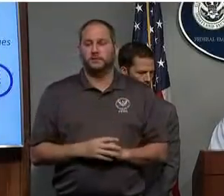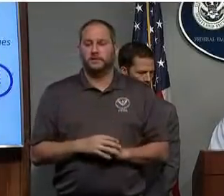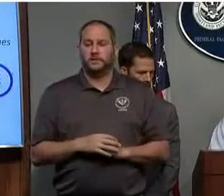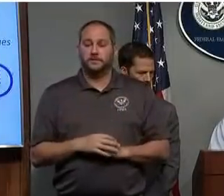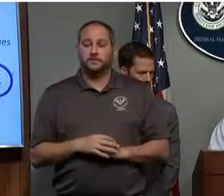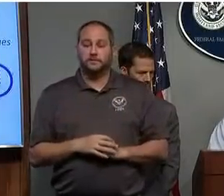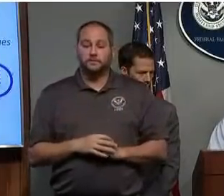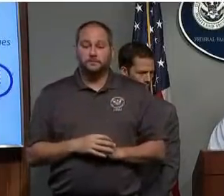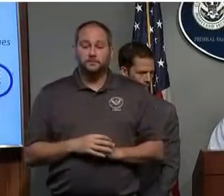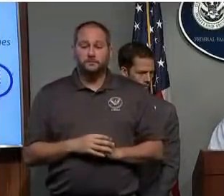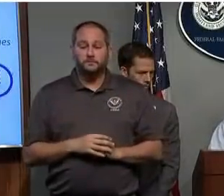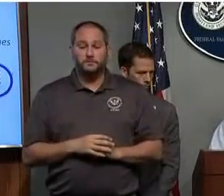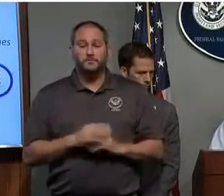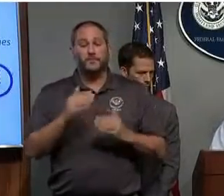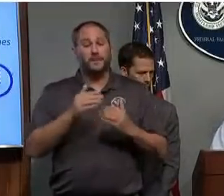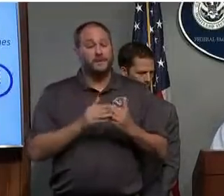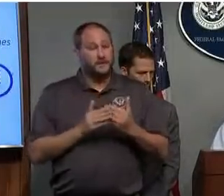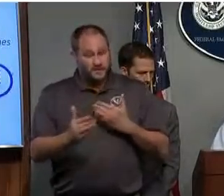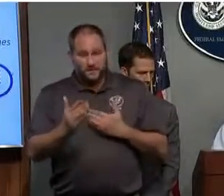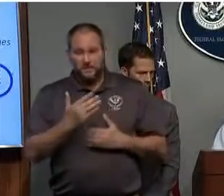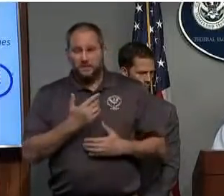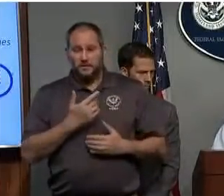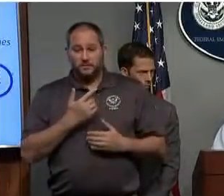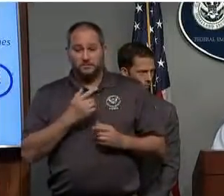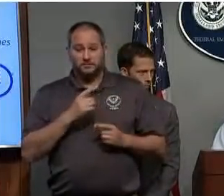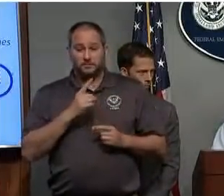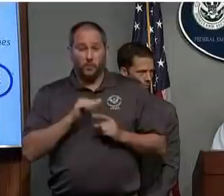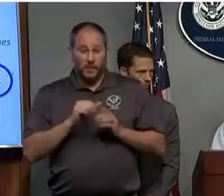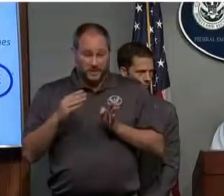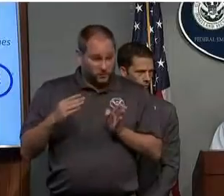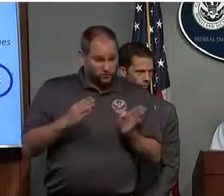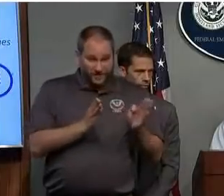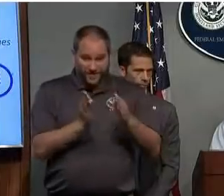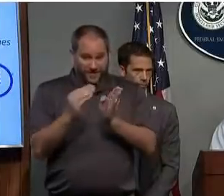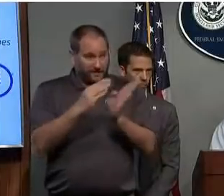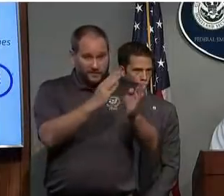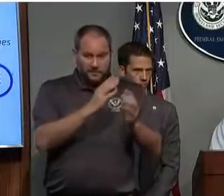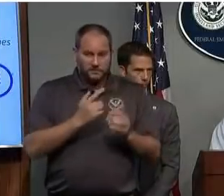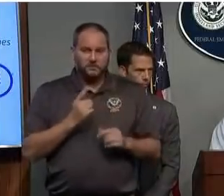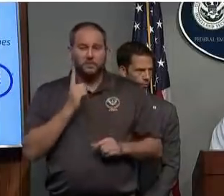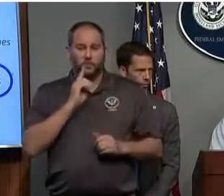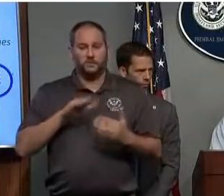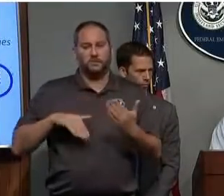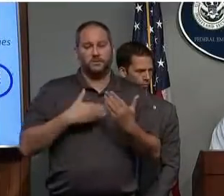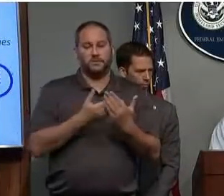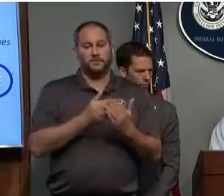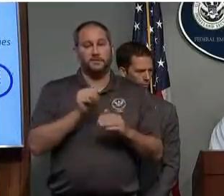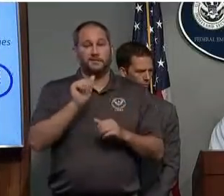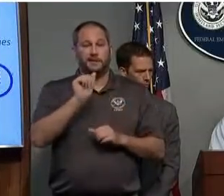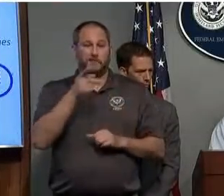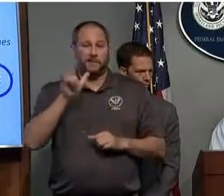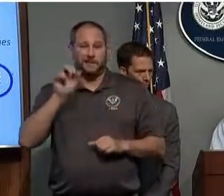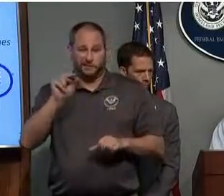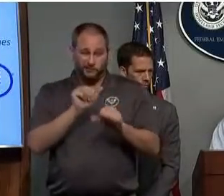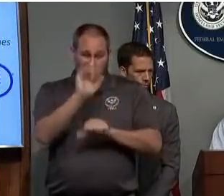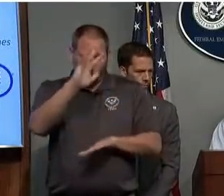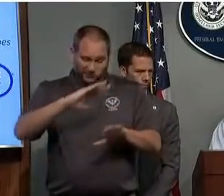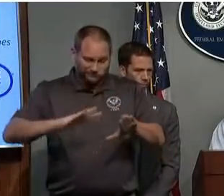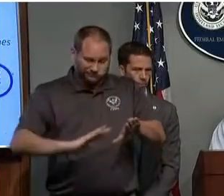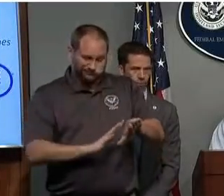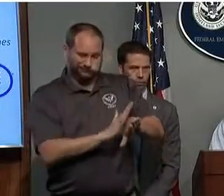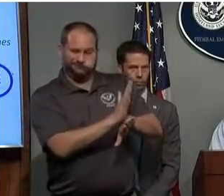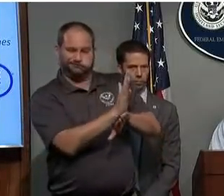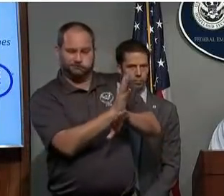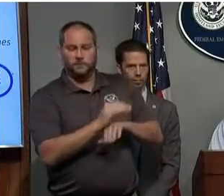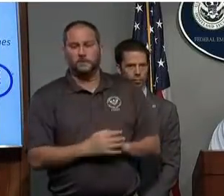continues with the track as it moves into the Appalachians Sunday into Monday and also into the